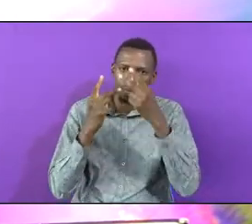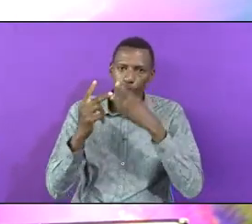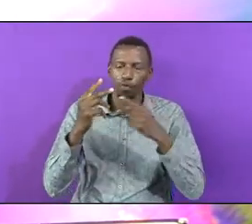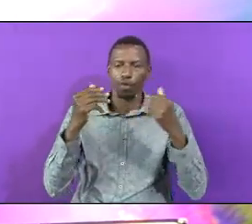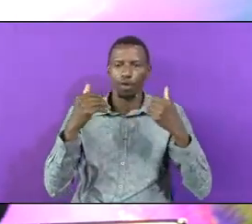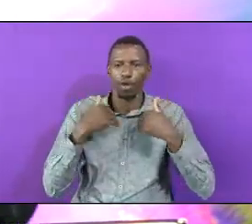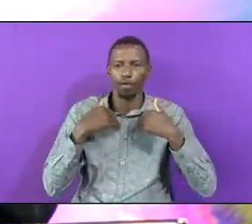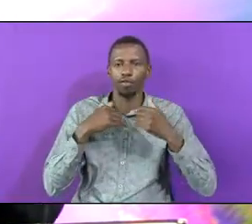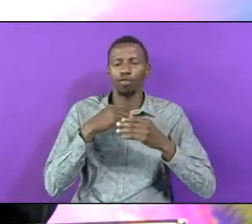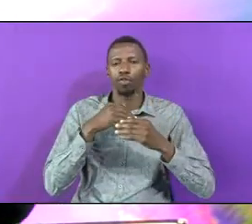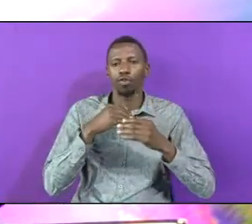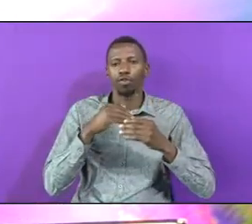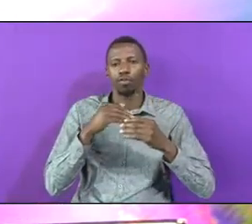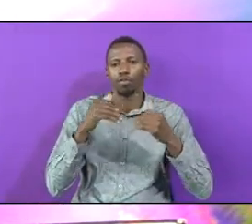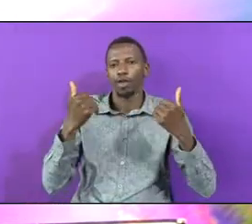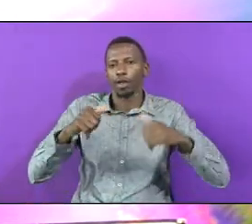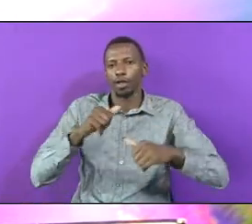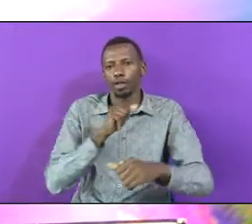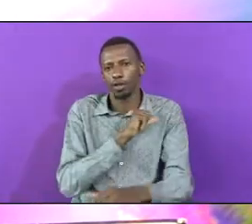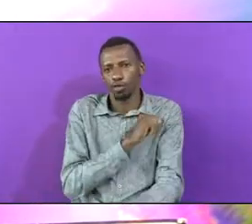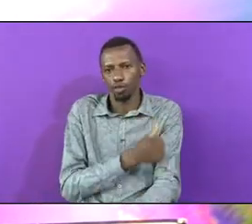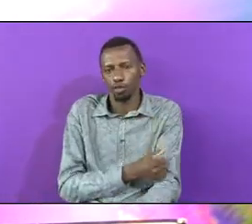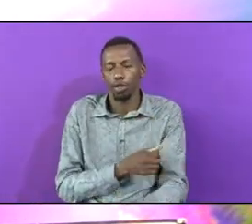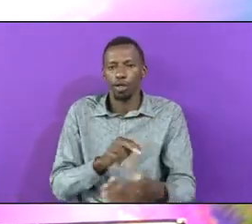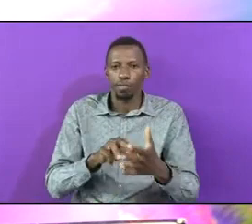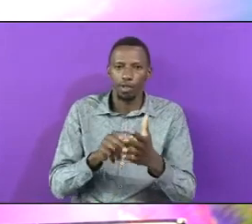Meaning Jesus Is the Lord Of all